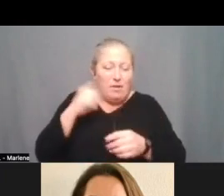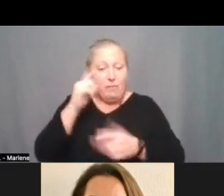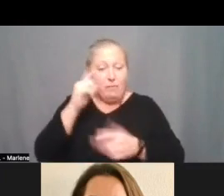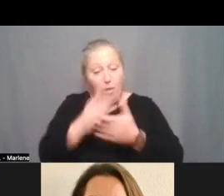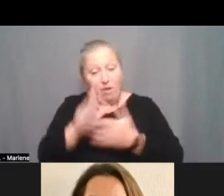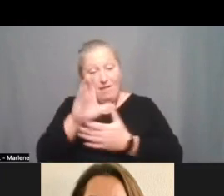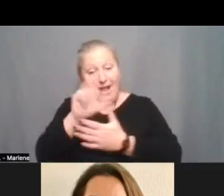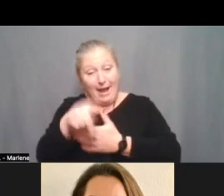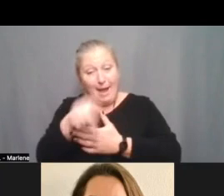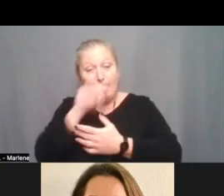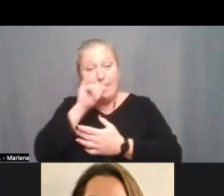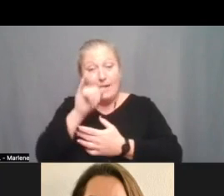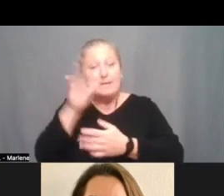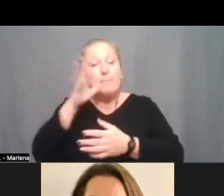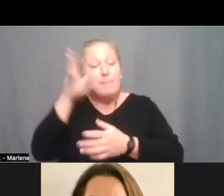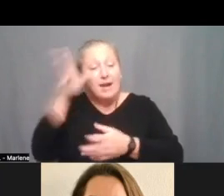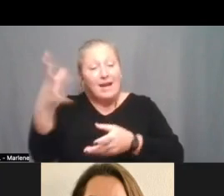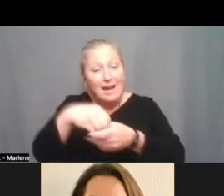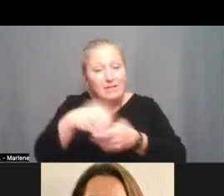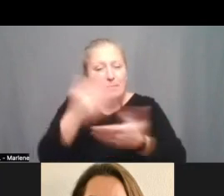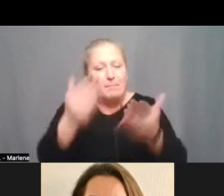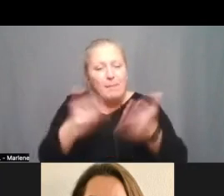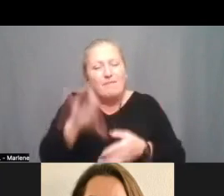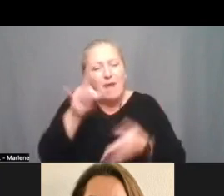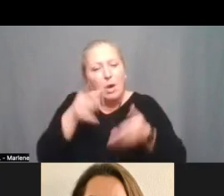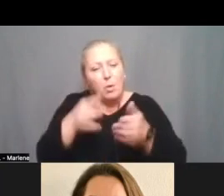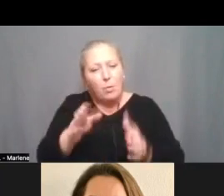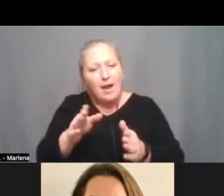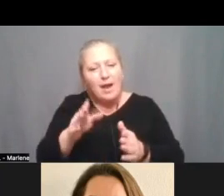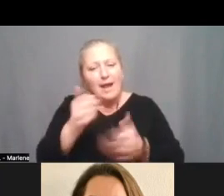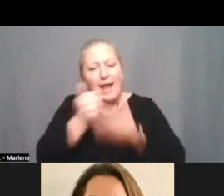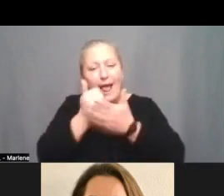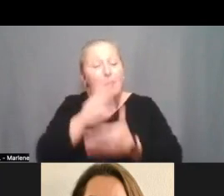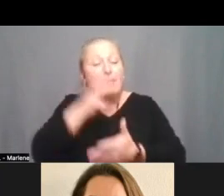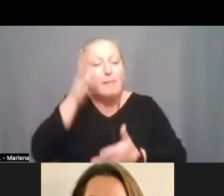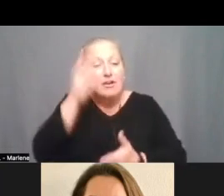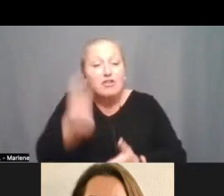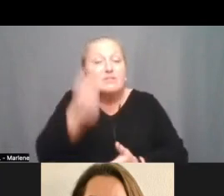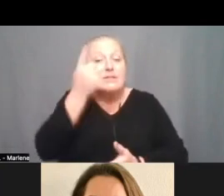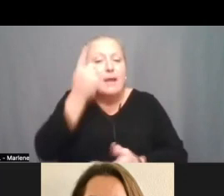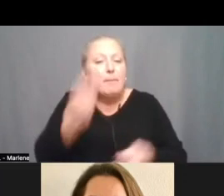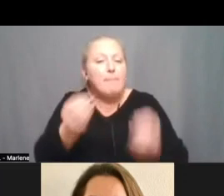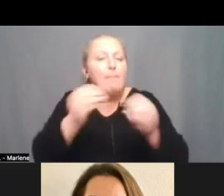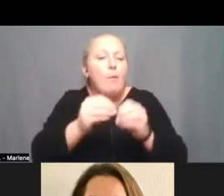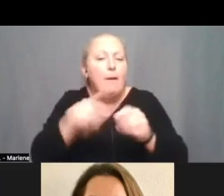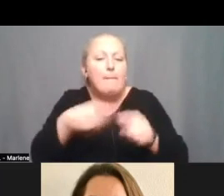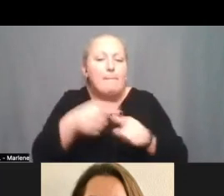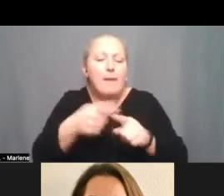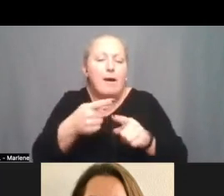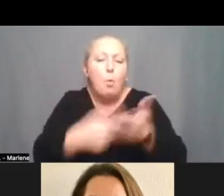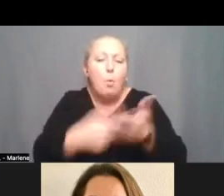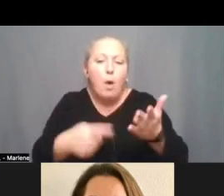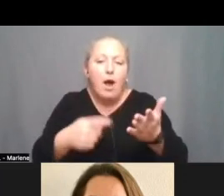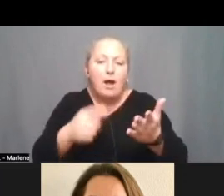parent engagement if we can just find some way to help our parents understand a little bit more about what we're trying to to go